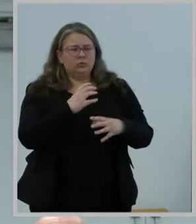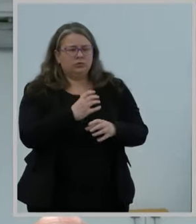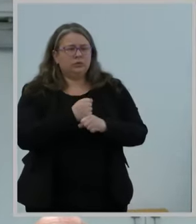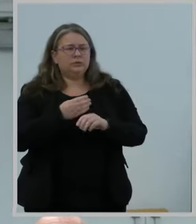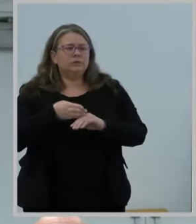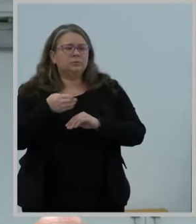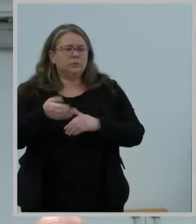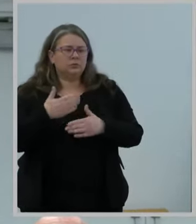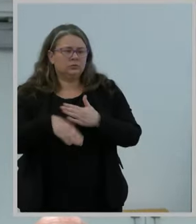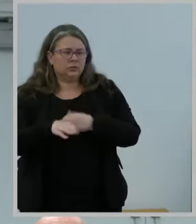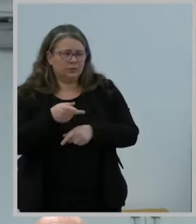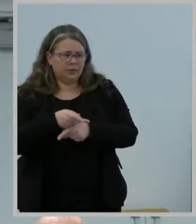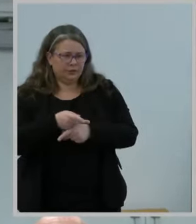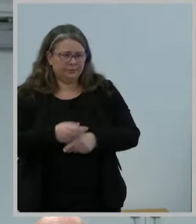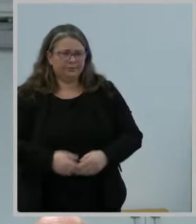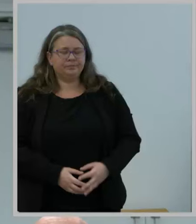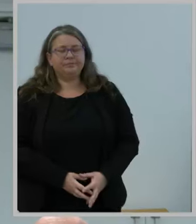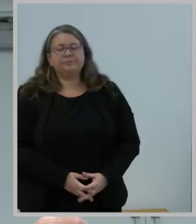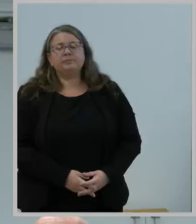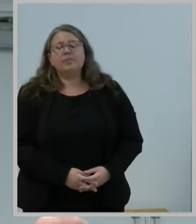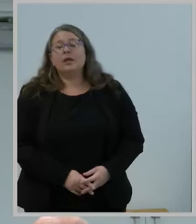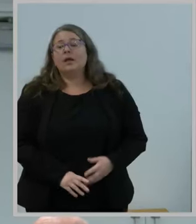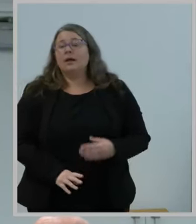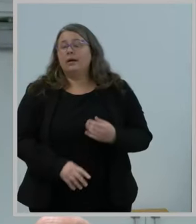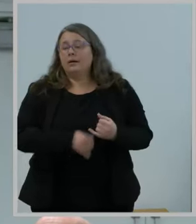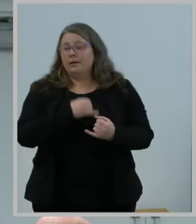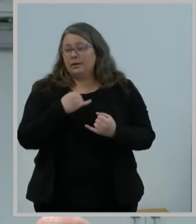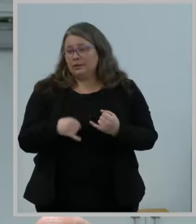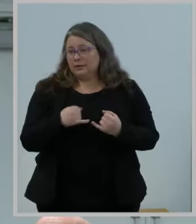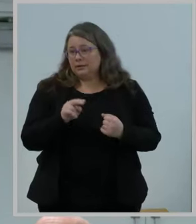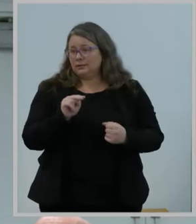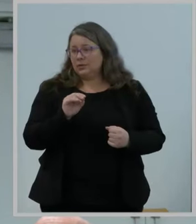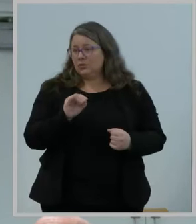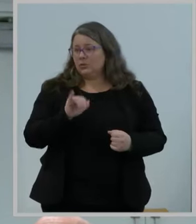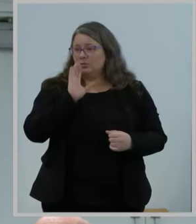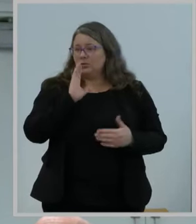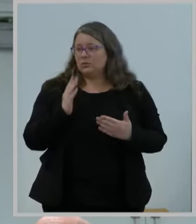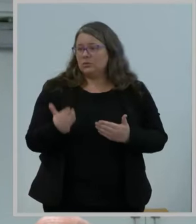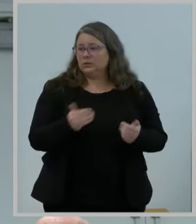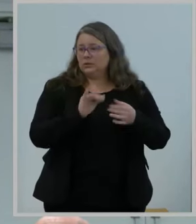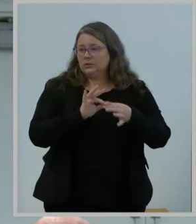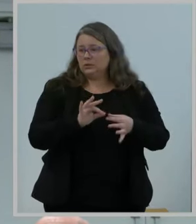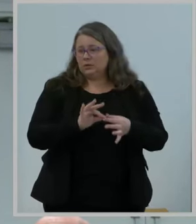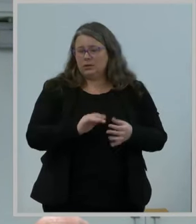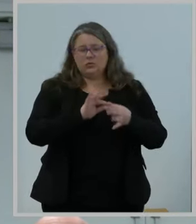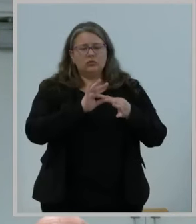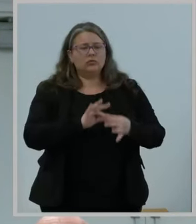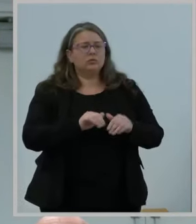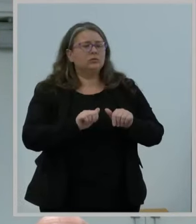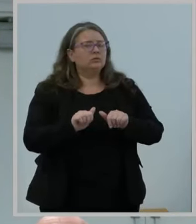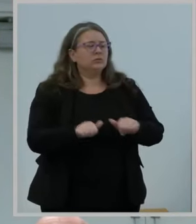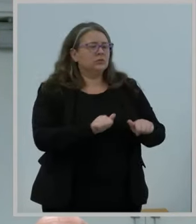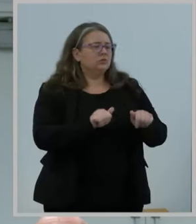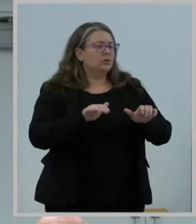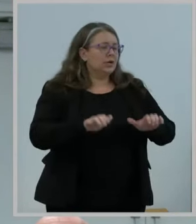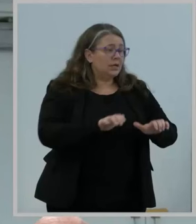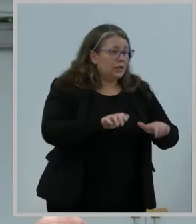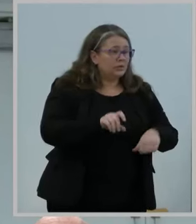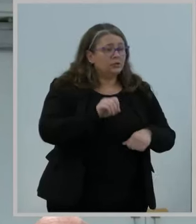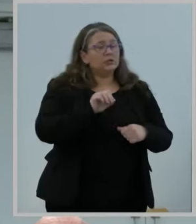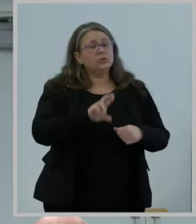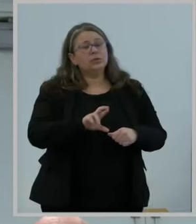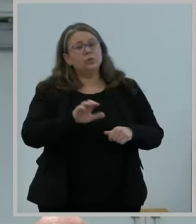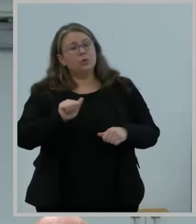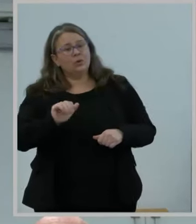and lastly, the NOI would seek comment on potential actions or activities that the commission could pursue